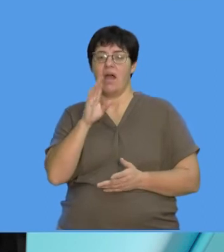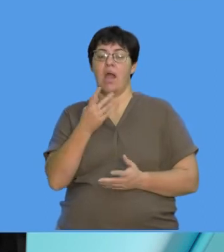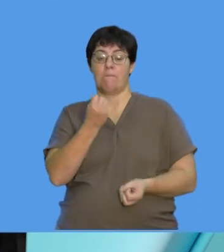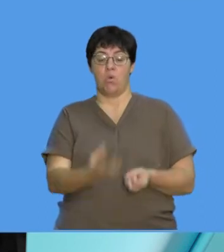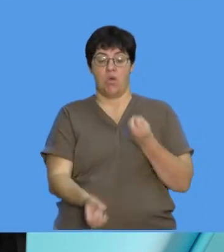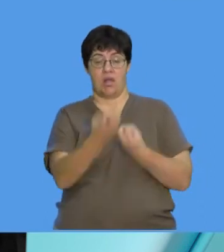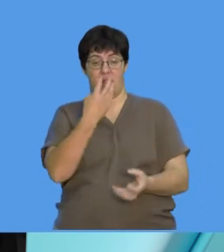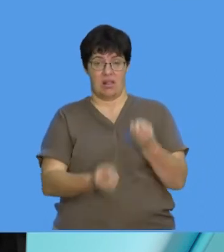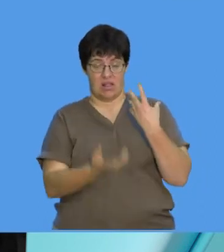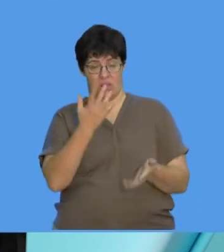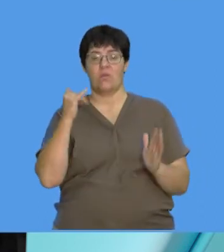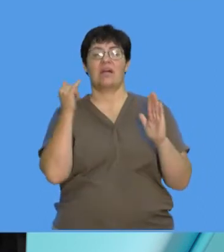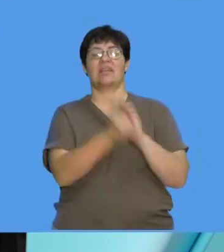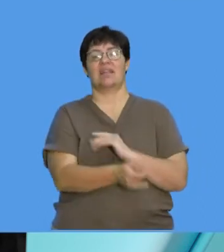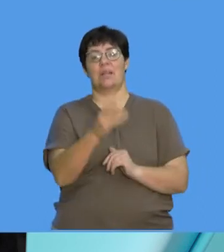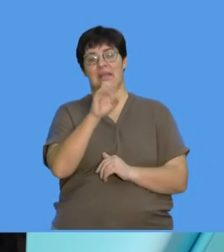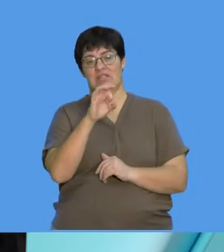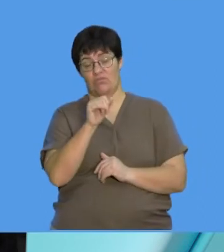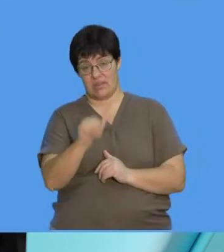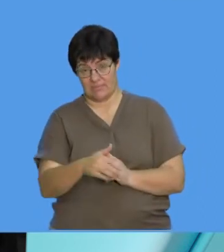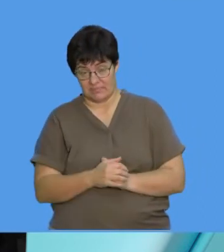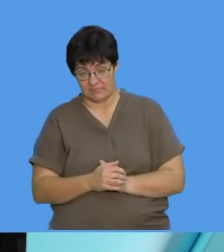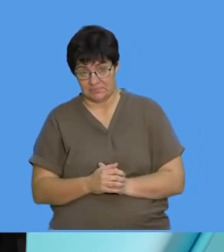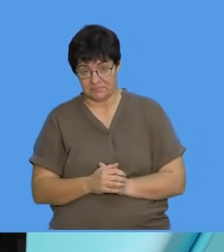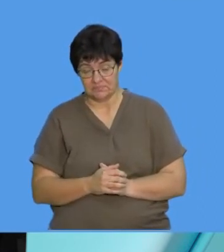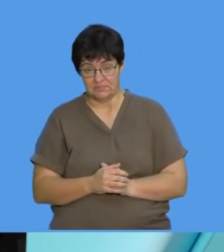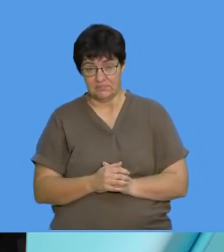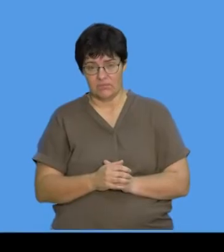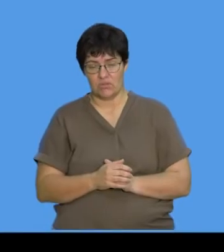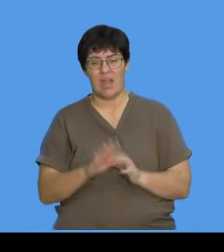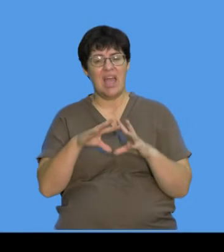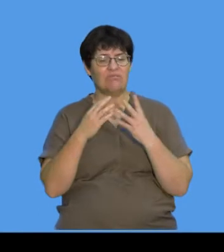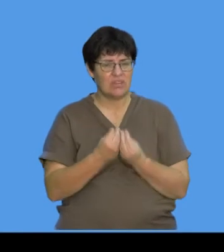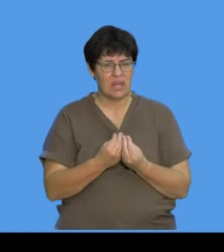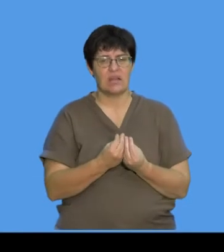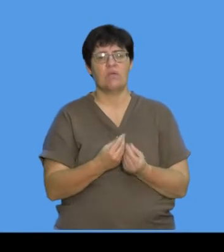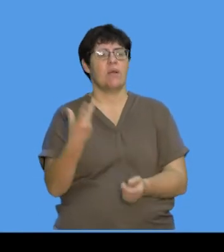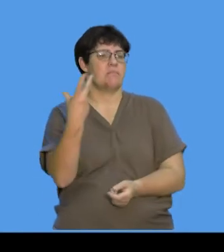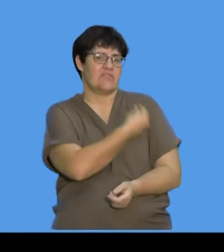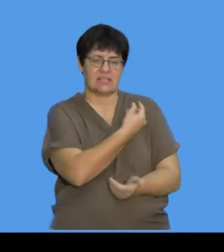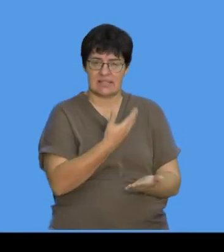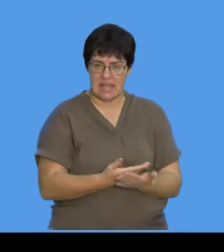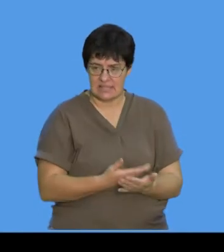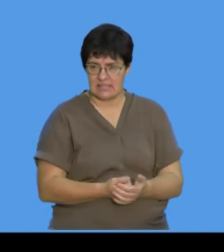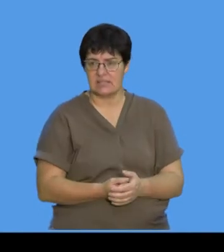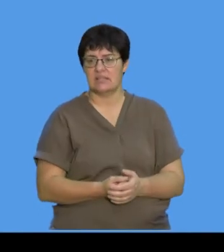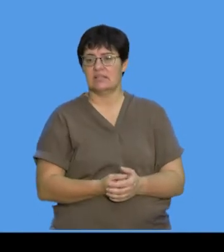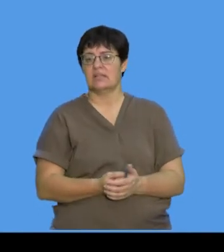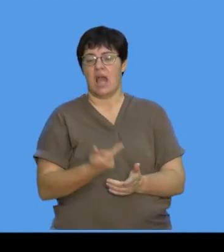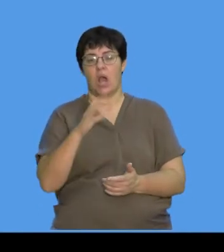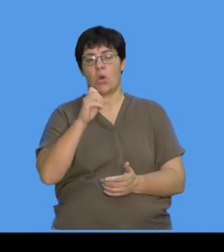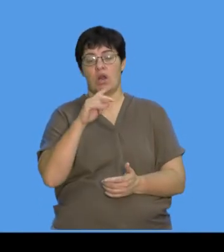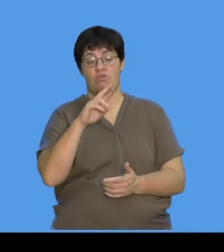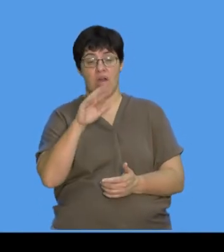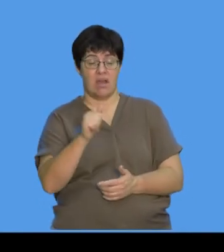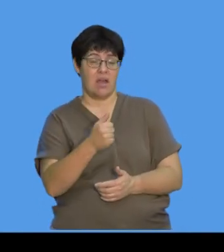the water you drink. Because when we boil it, we're going to kill the bacteria, okay. So, everything, we can get vaccinated. We